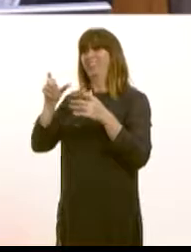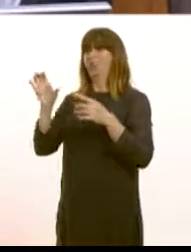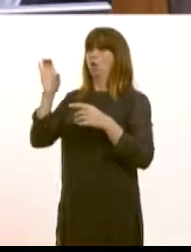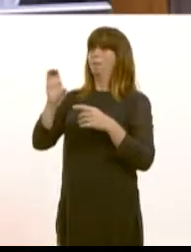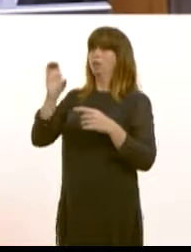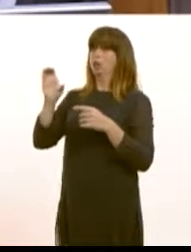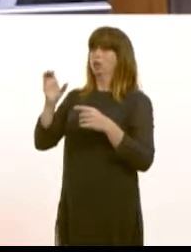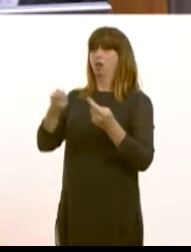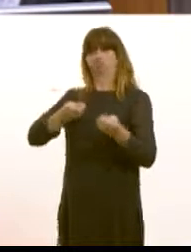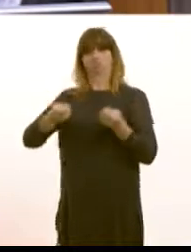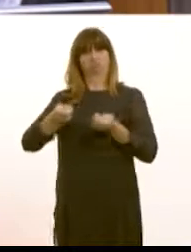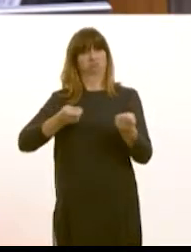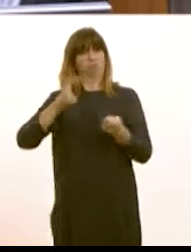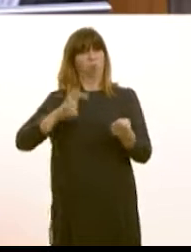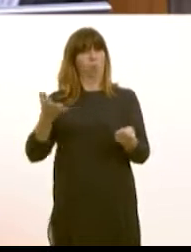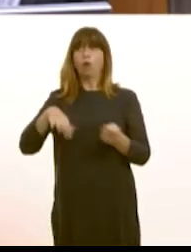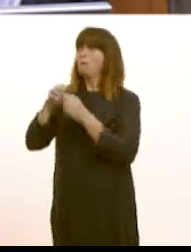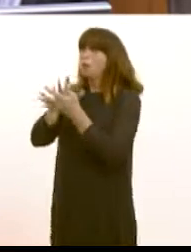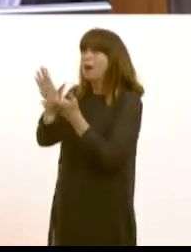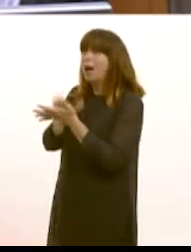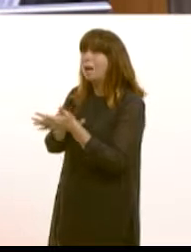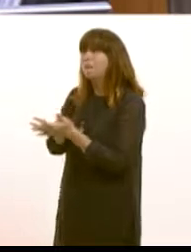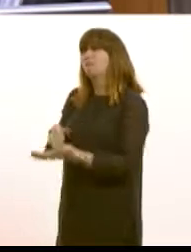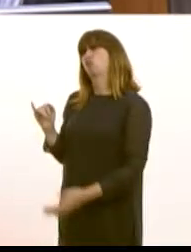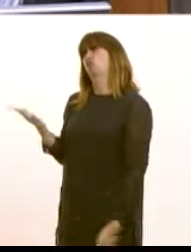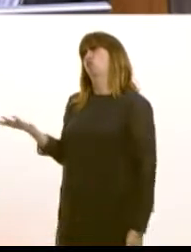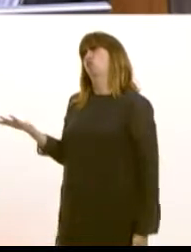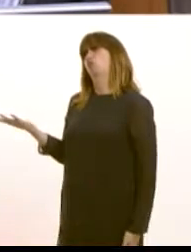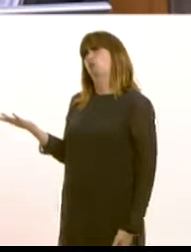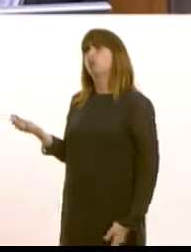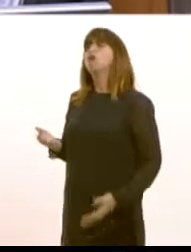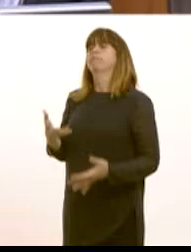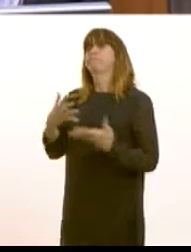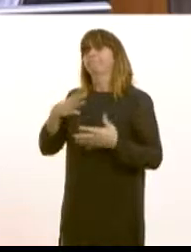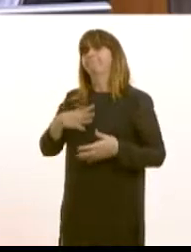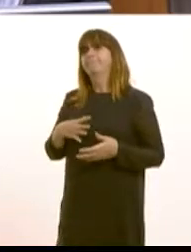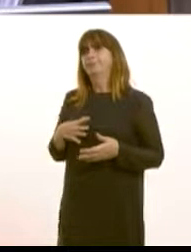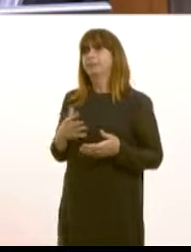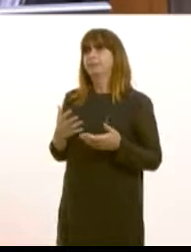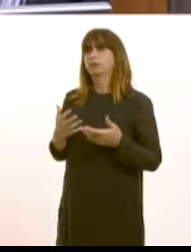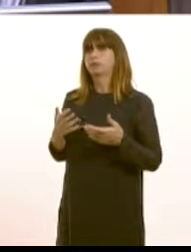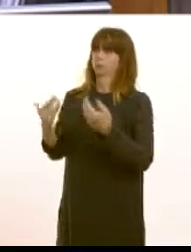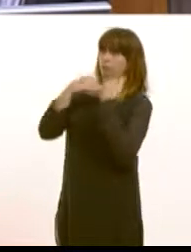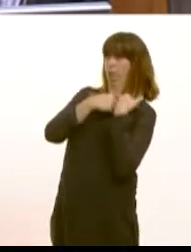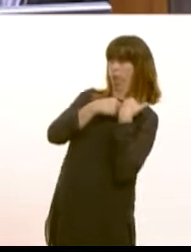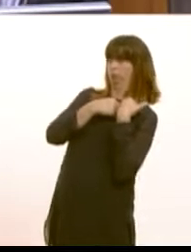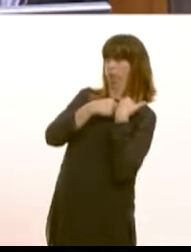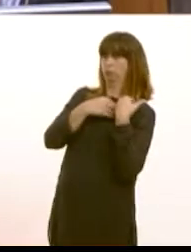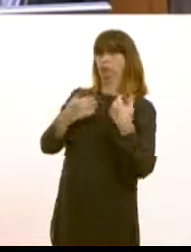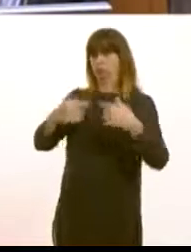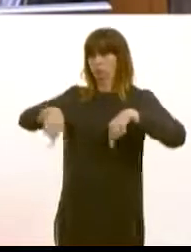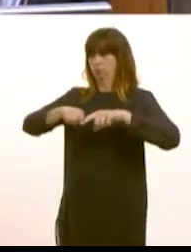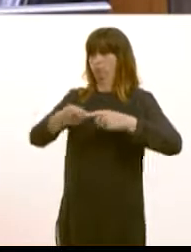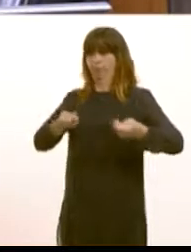regulating Wales and that isn't right but in getting those powers it would be easier for the government and this assembly to ensure